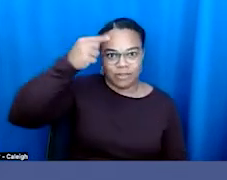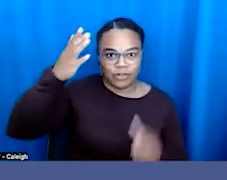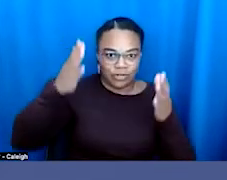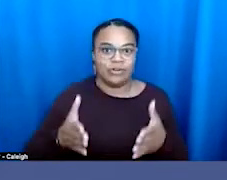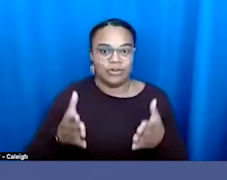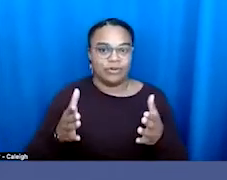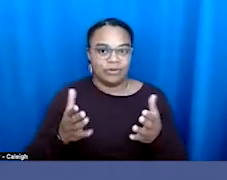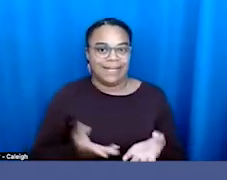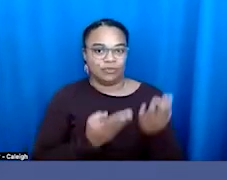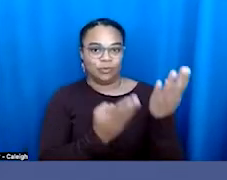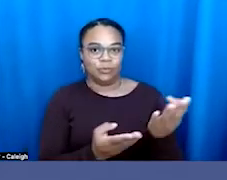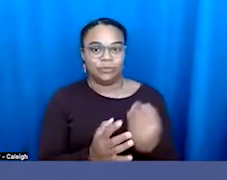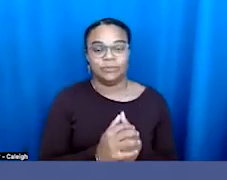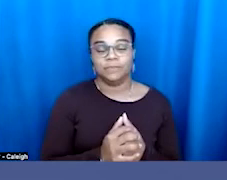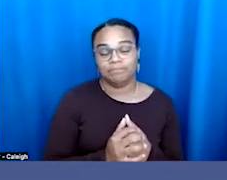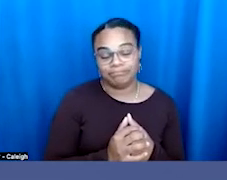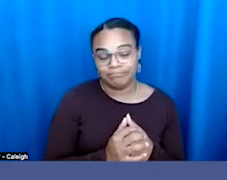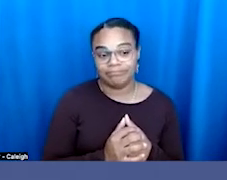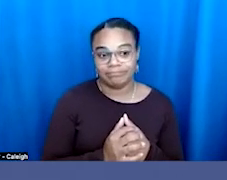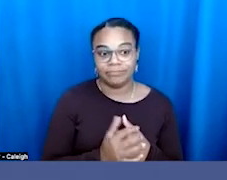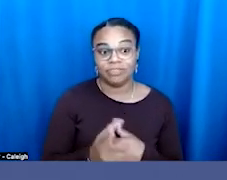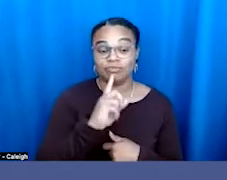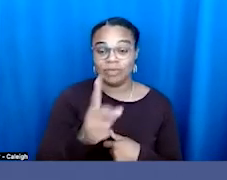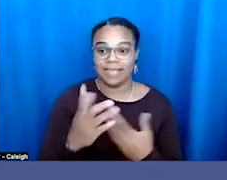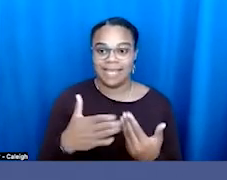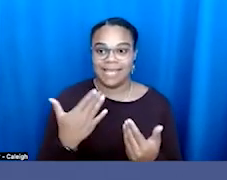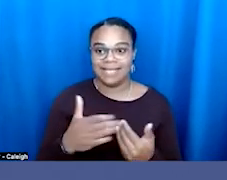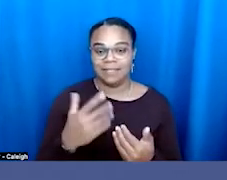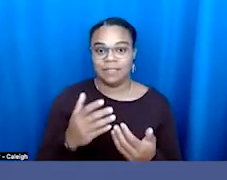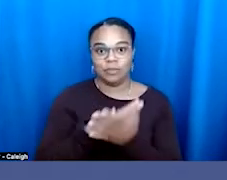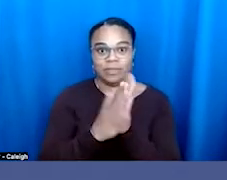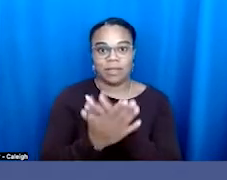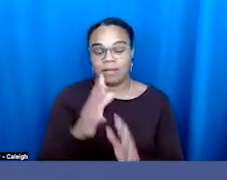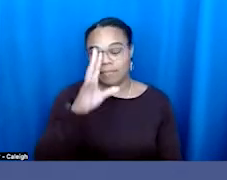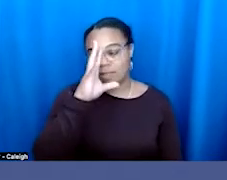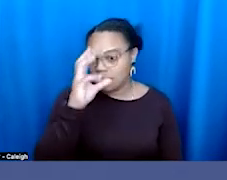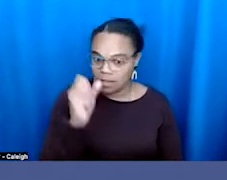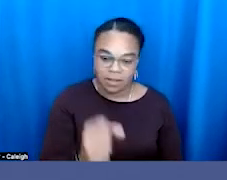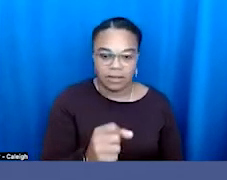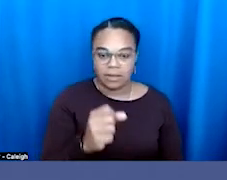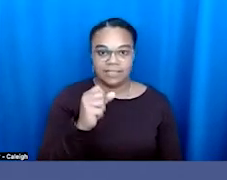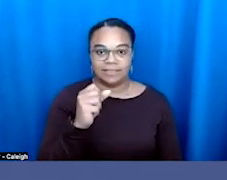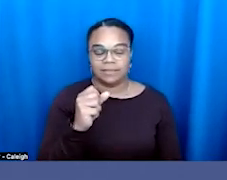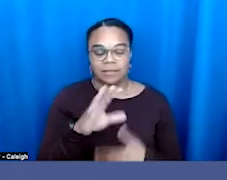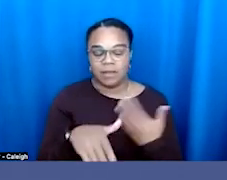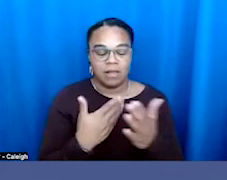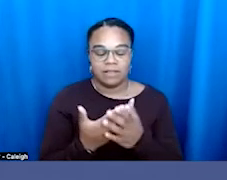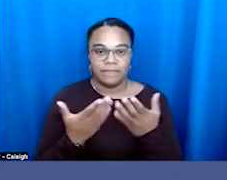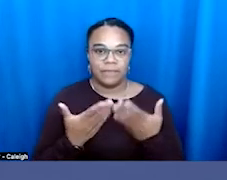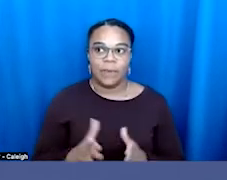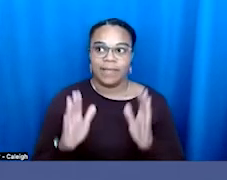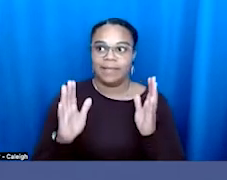to get sucked into all of the ways we are being